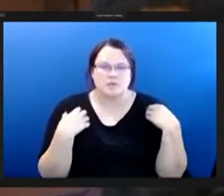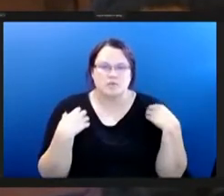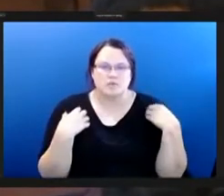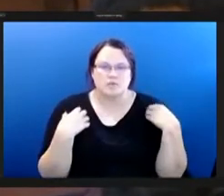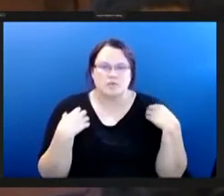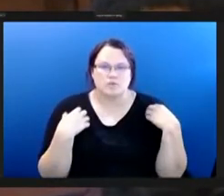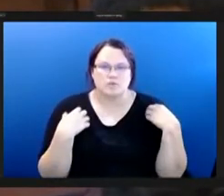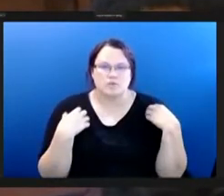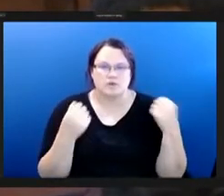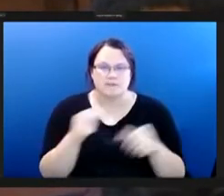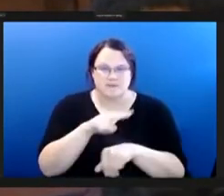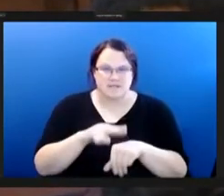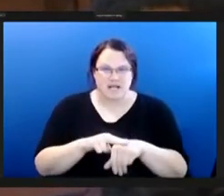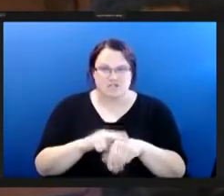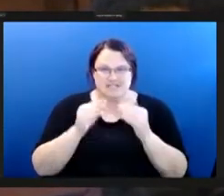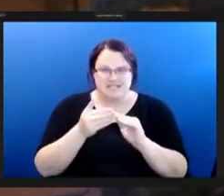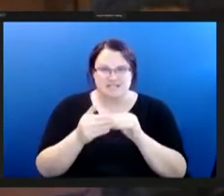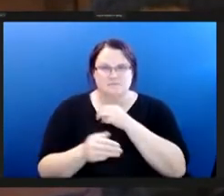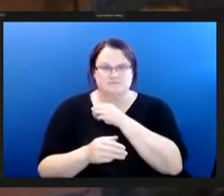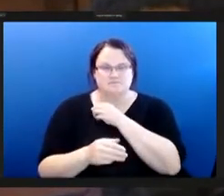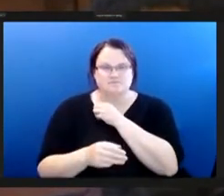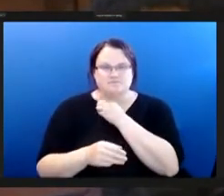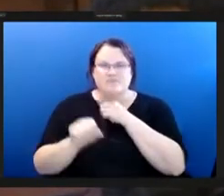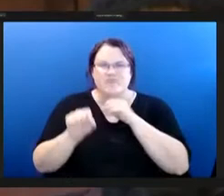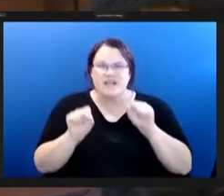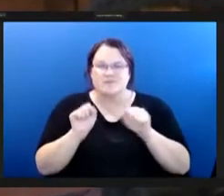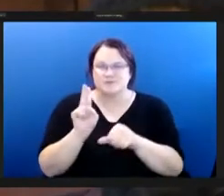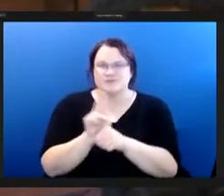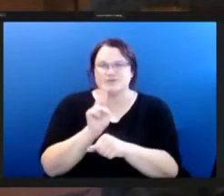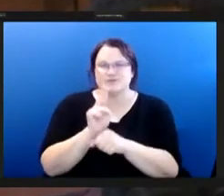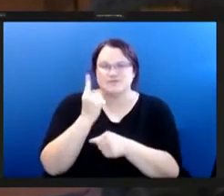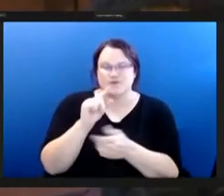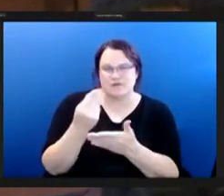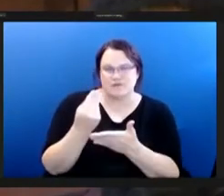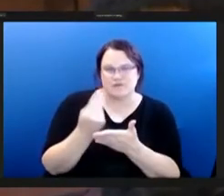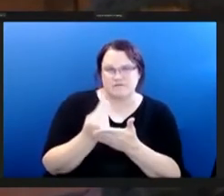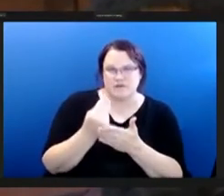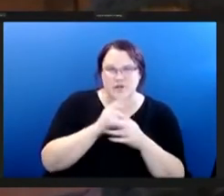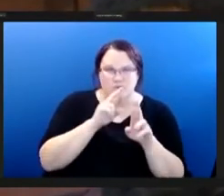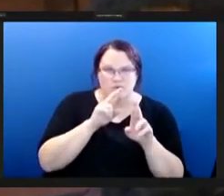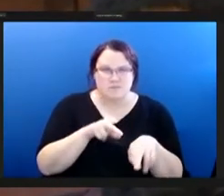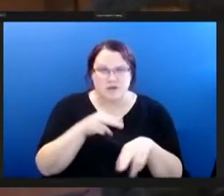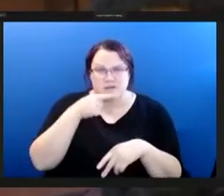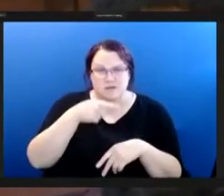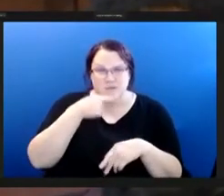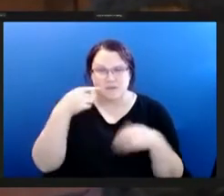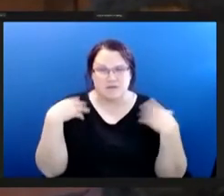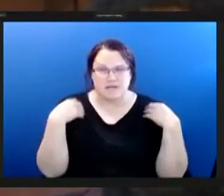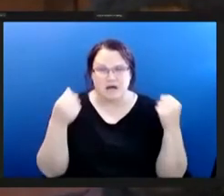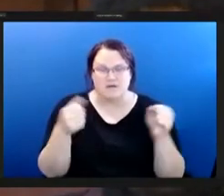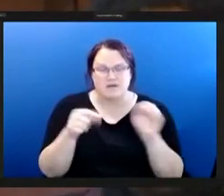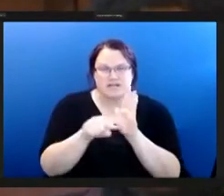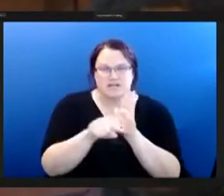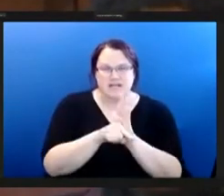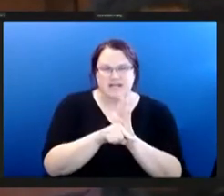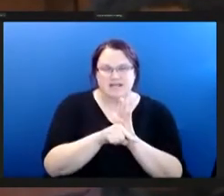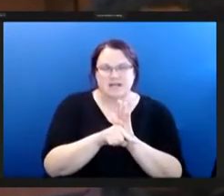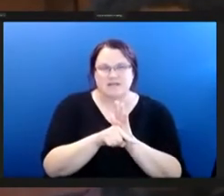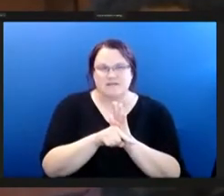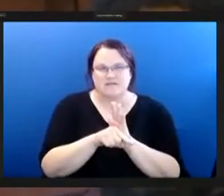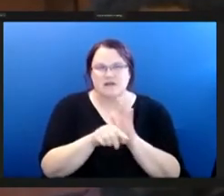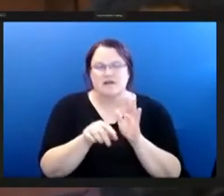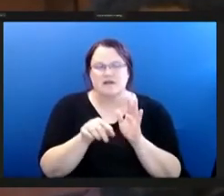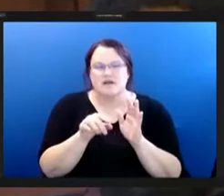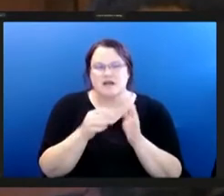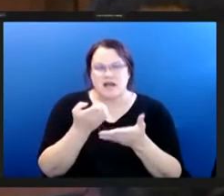outlines that eligible uses for this funding include responding to public health and negative economic impacts of the pandemic